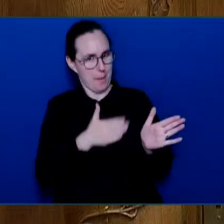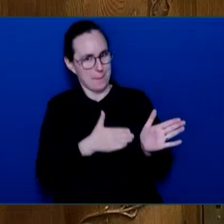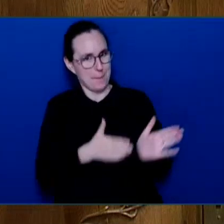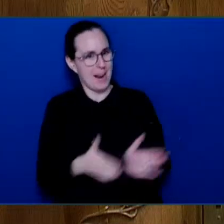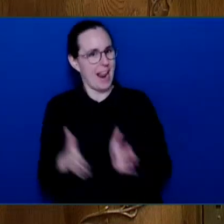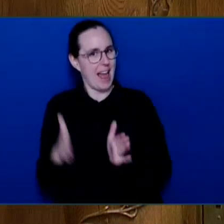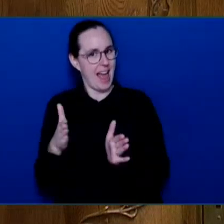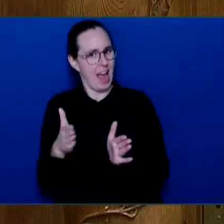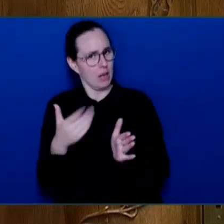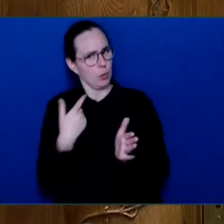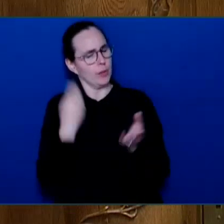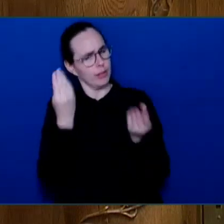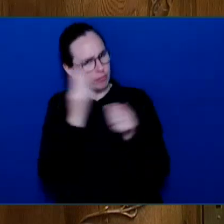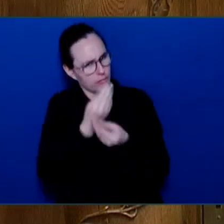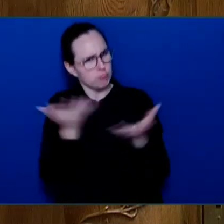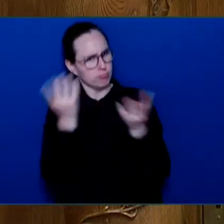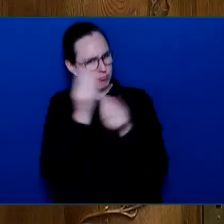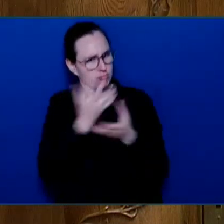Mr.